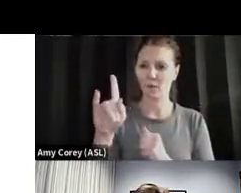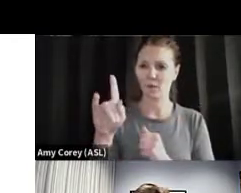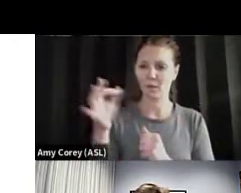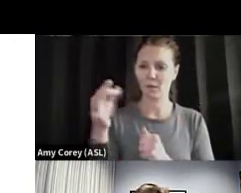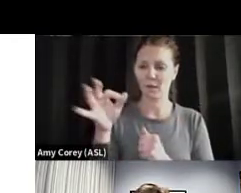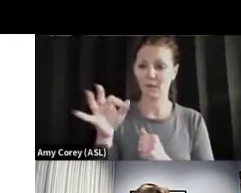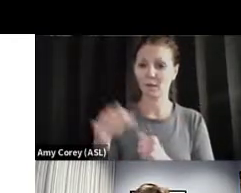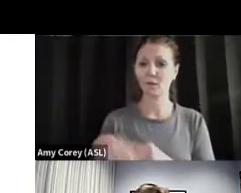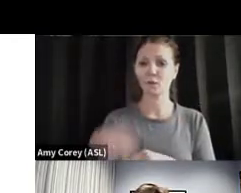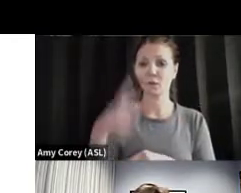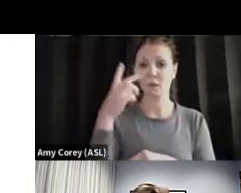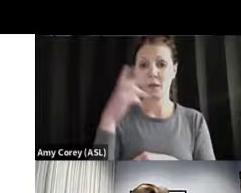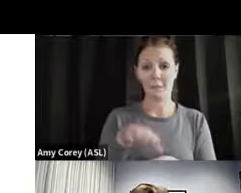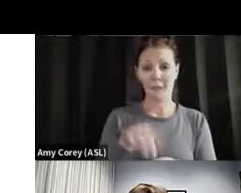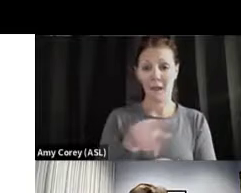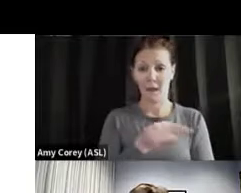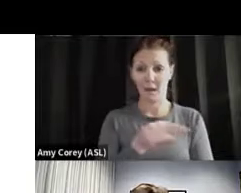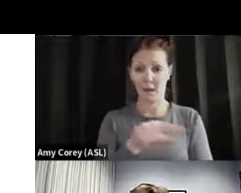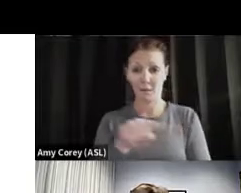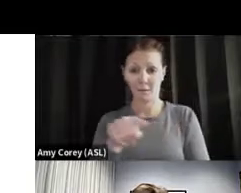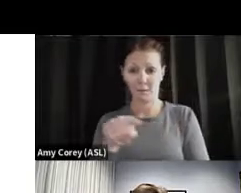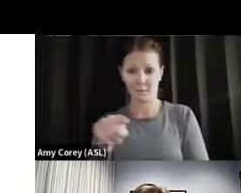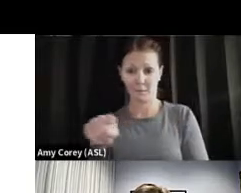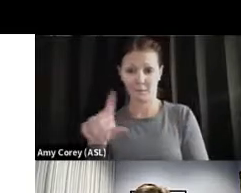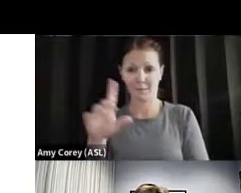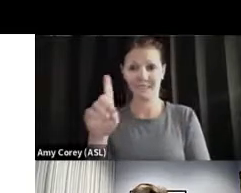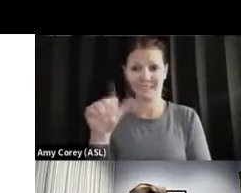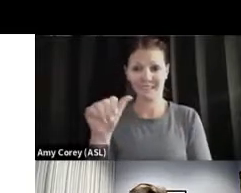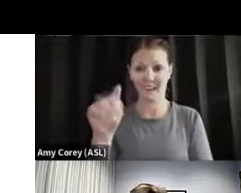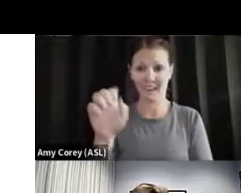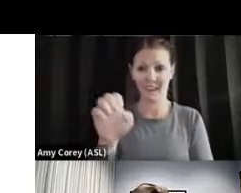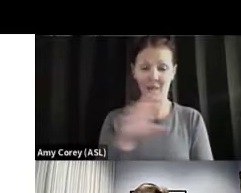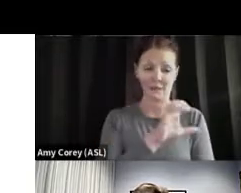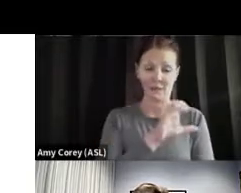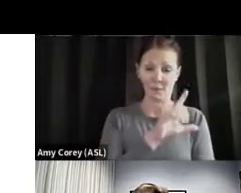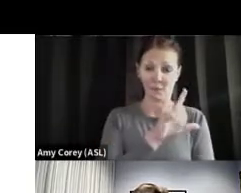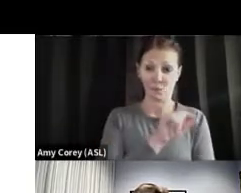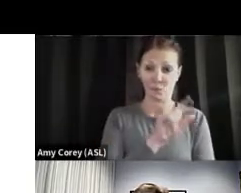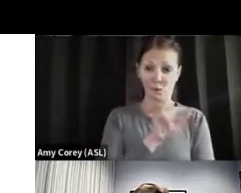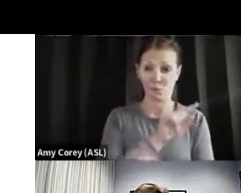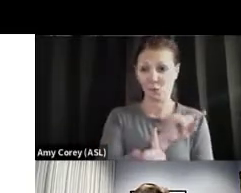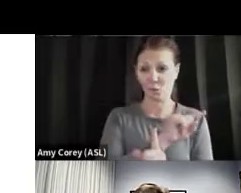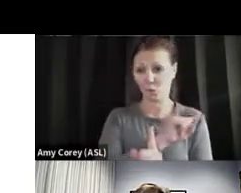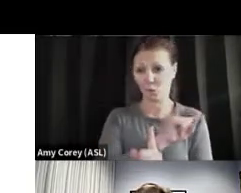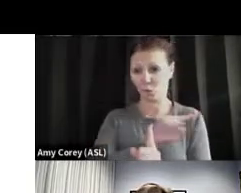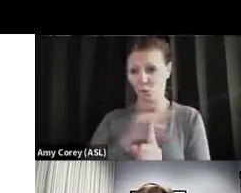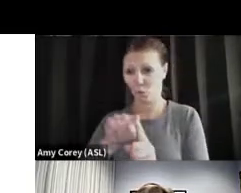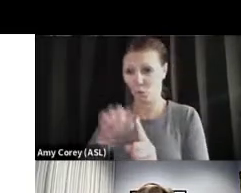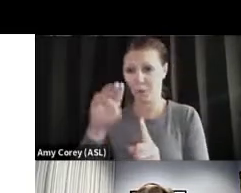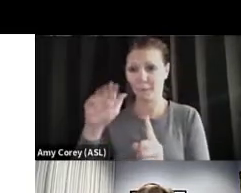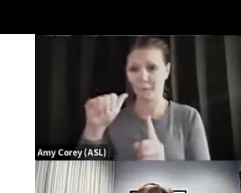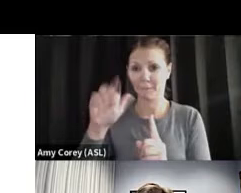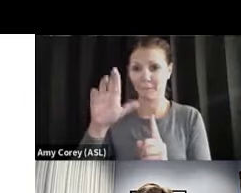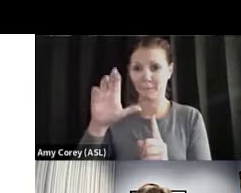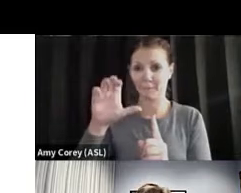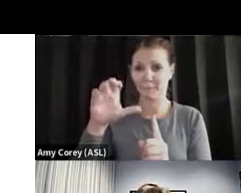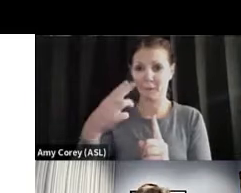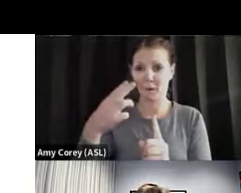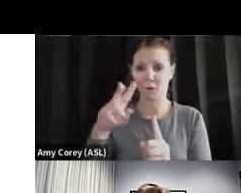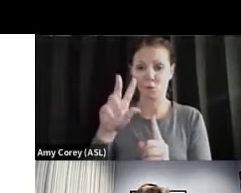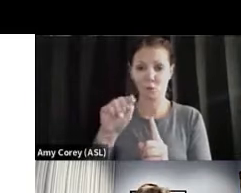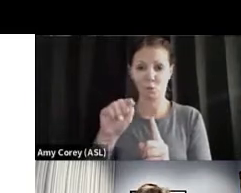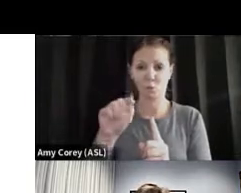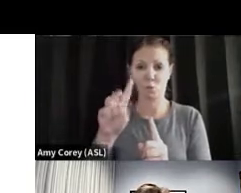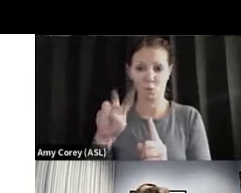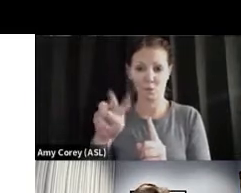see the dates all the way from December 2020 through March 2022. The brown dots is